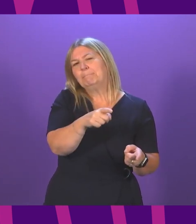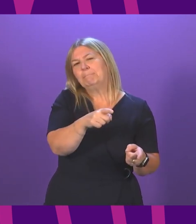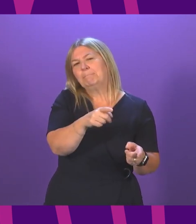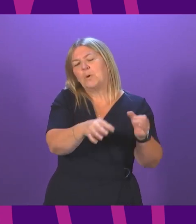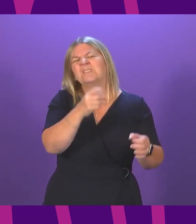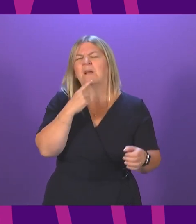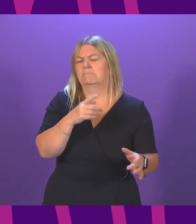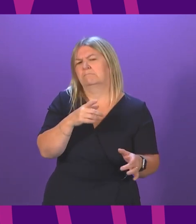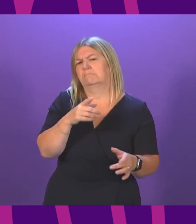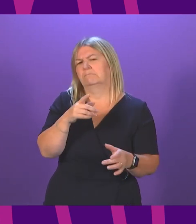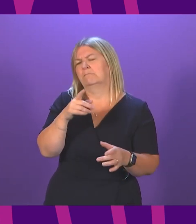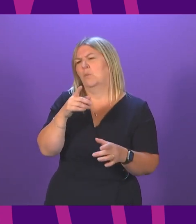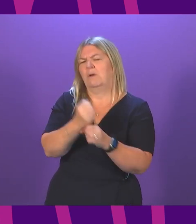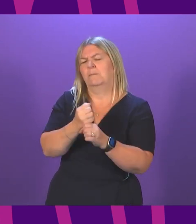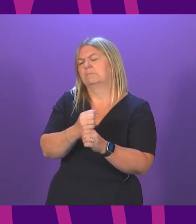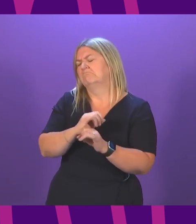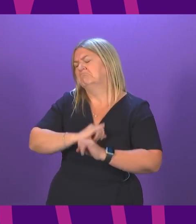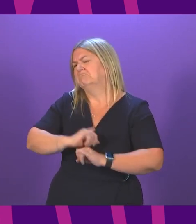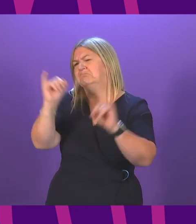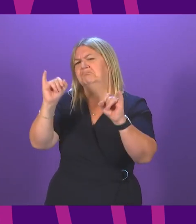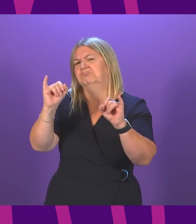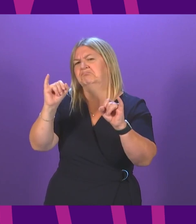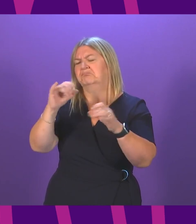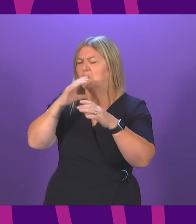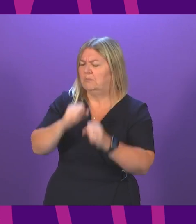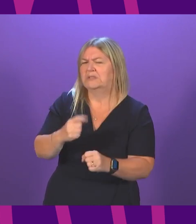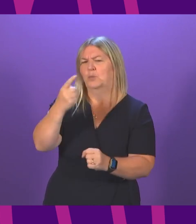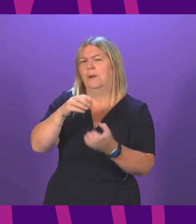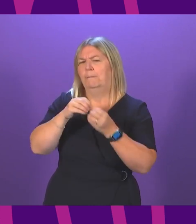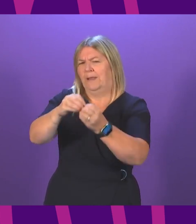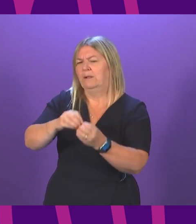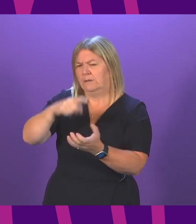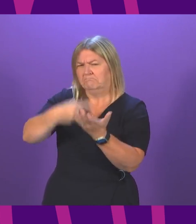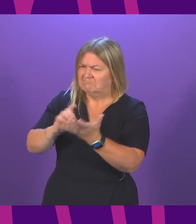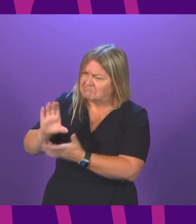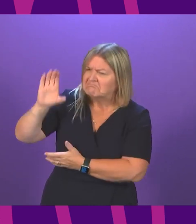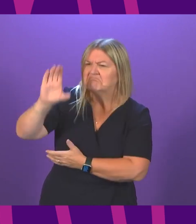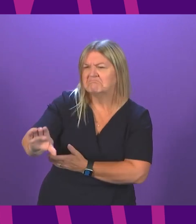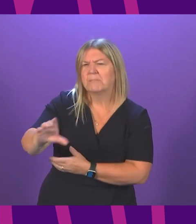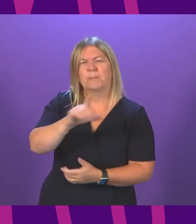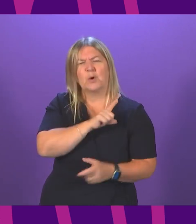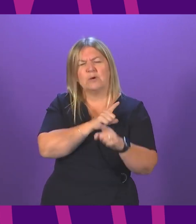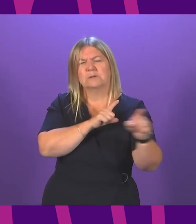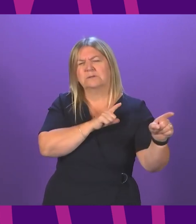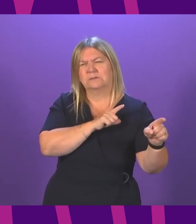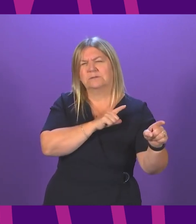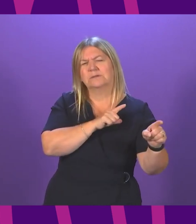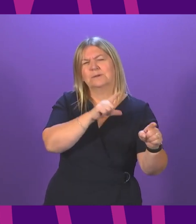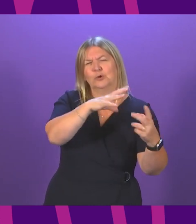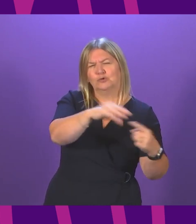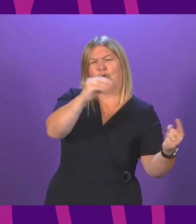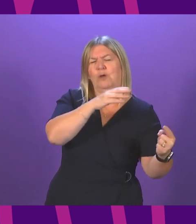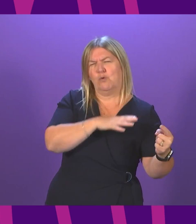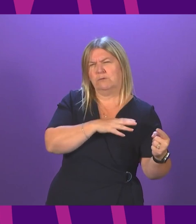it was bad that we committed £1 billion because the Tories had wanted us to commit to £600 million. So I wasn't entirely sure I